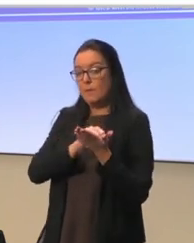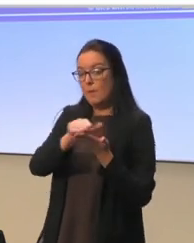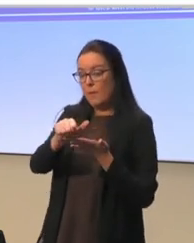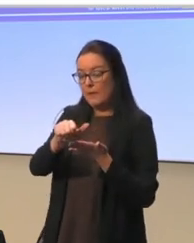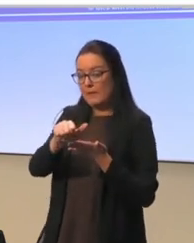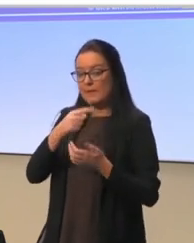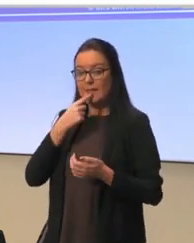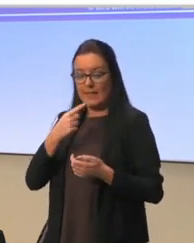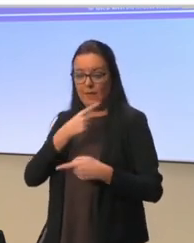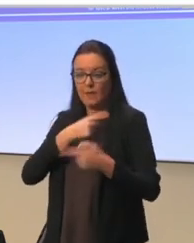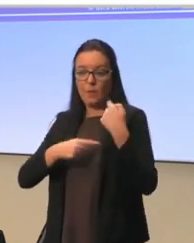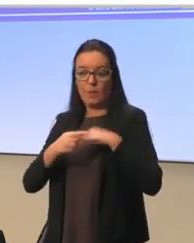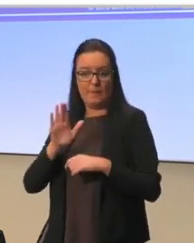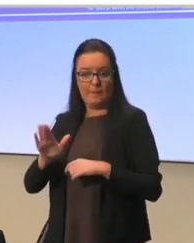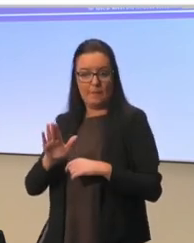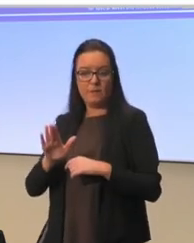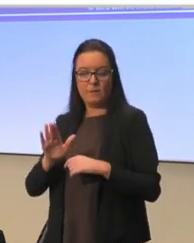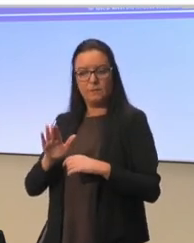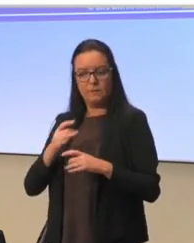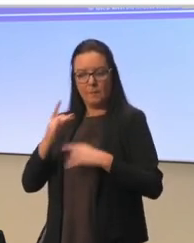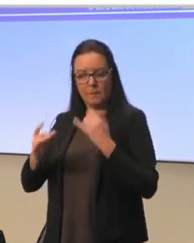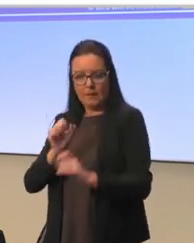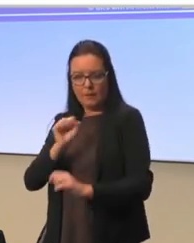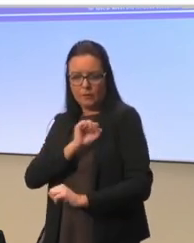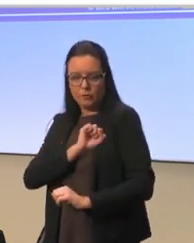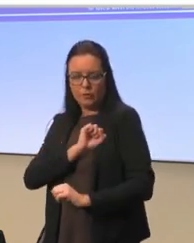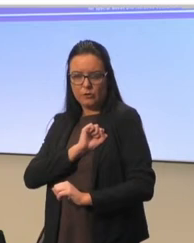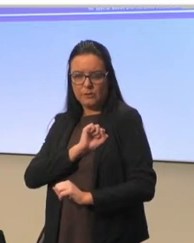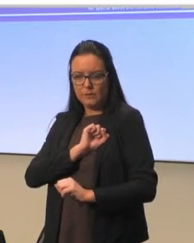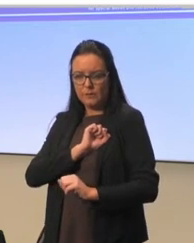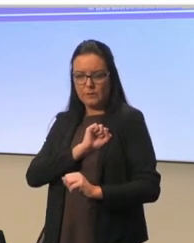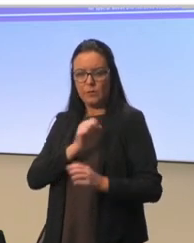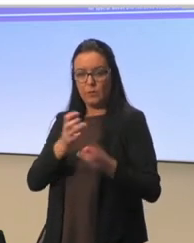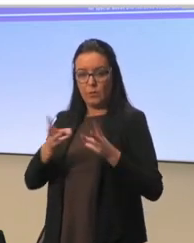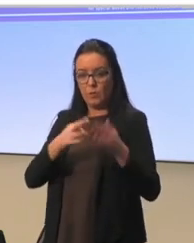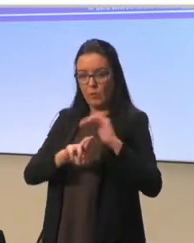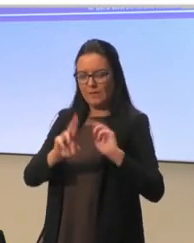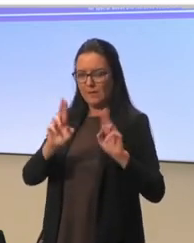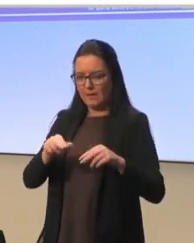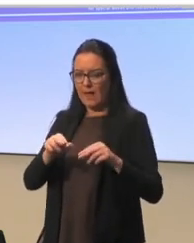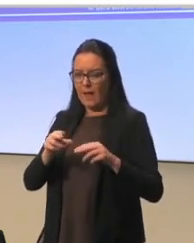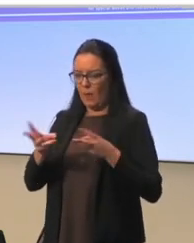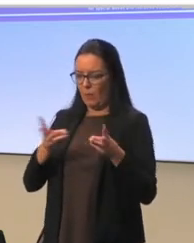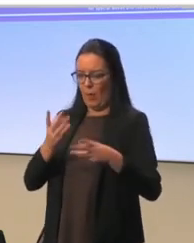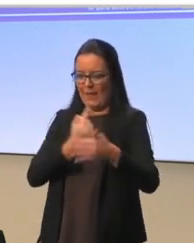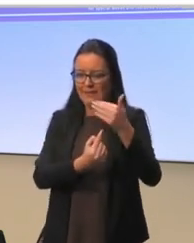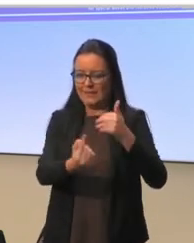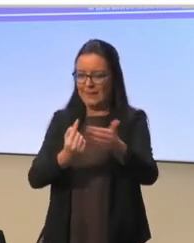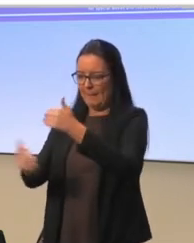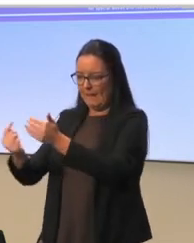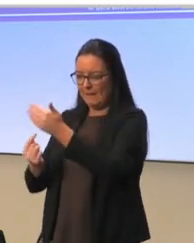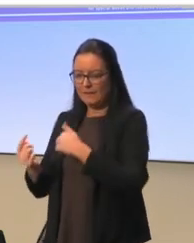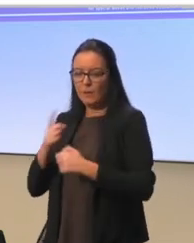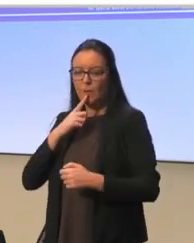enable learners to work more autonomously, and practice self-regulation. So we know that the online learning